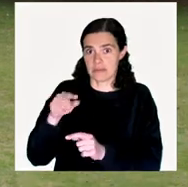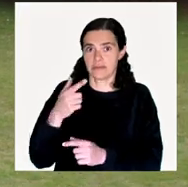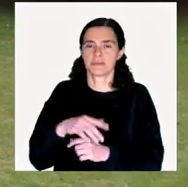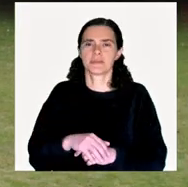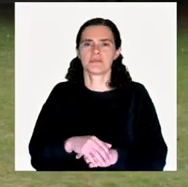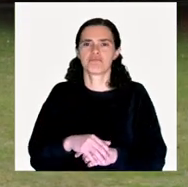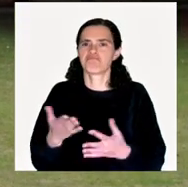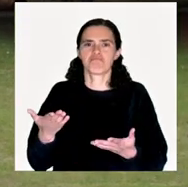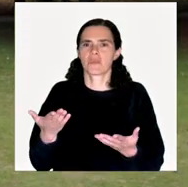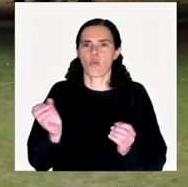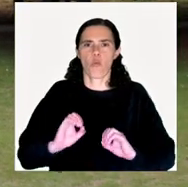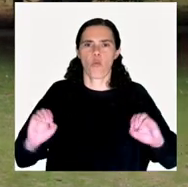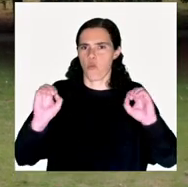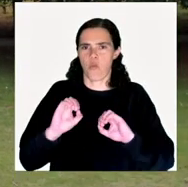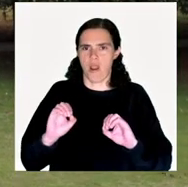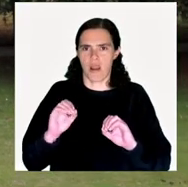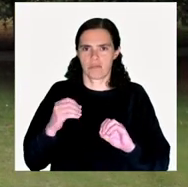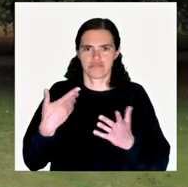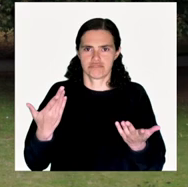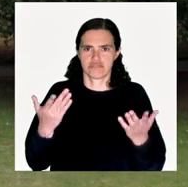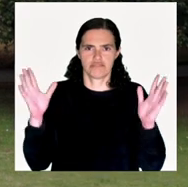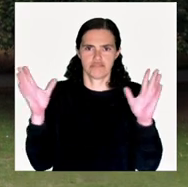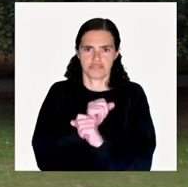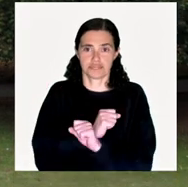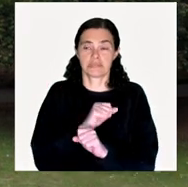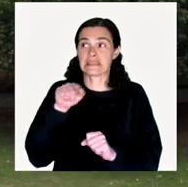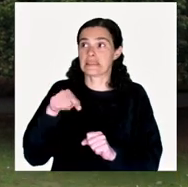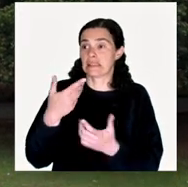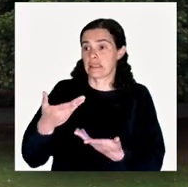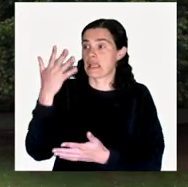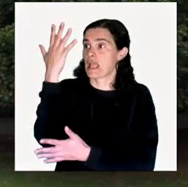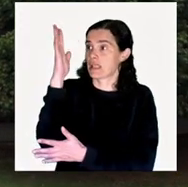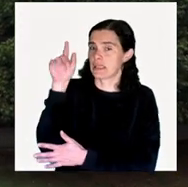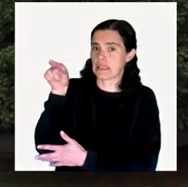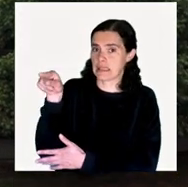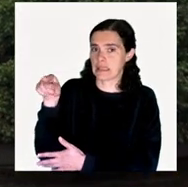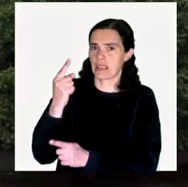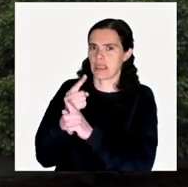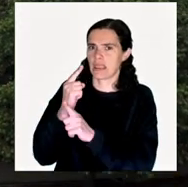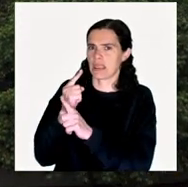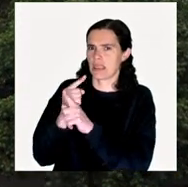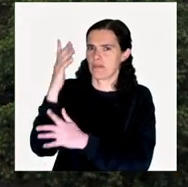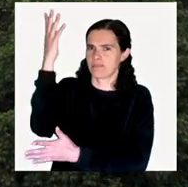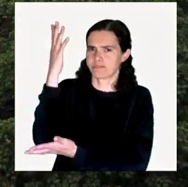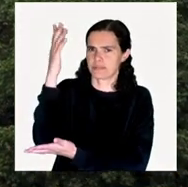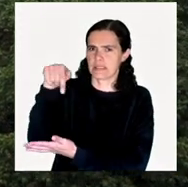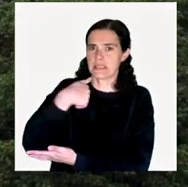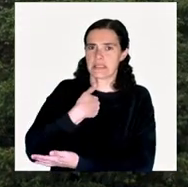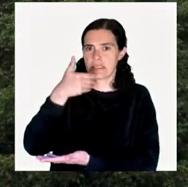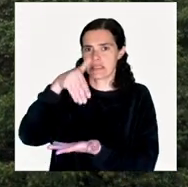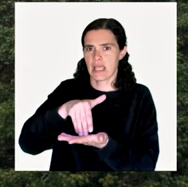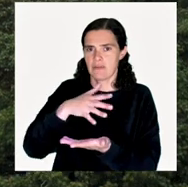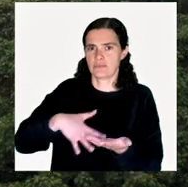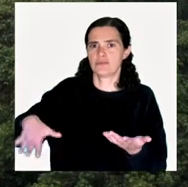peki tree is no more. So, the tree that stands tall today in the in